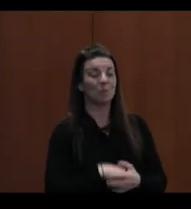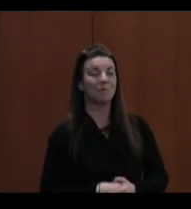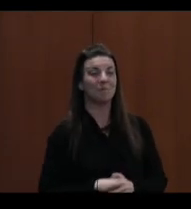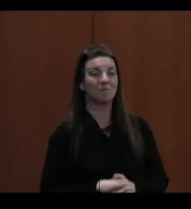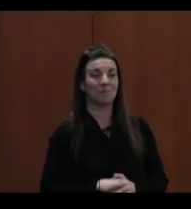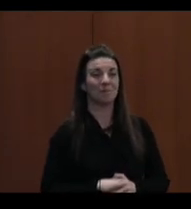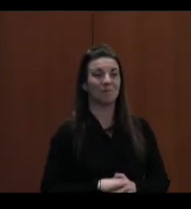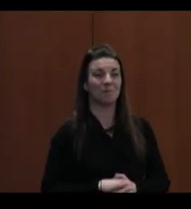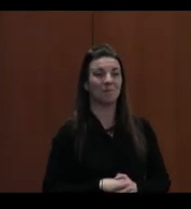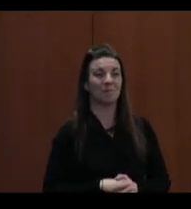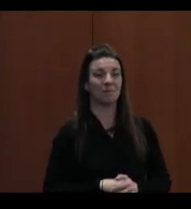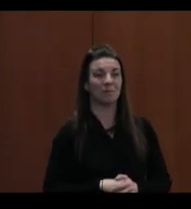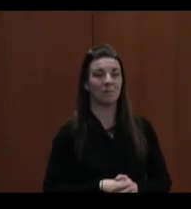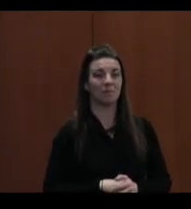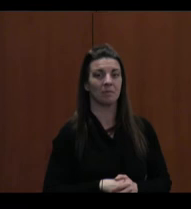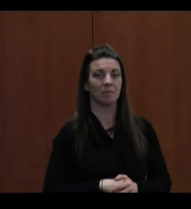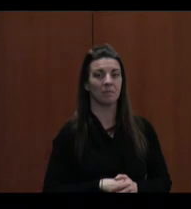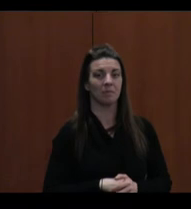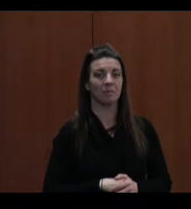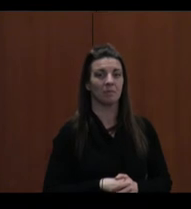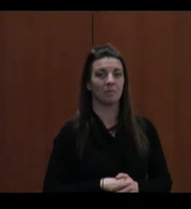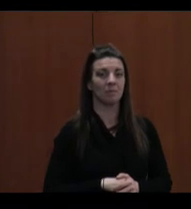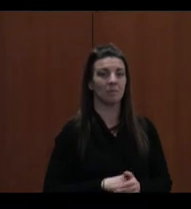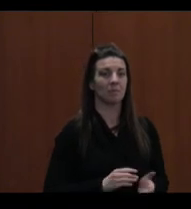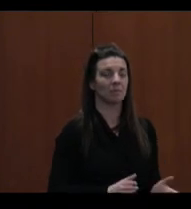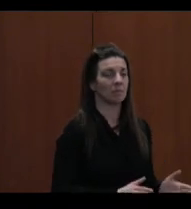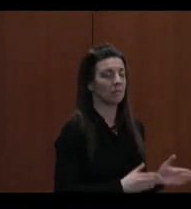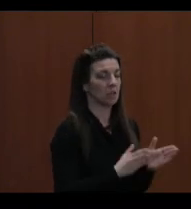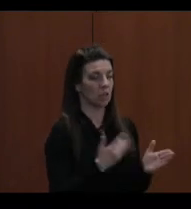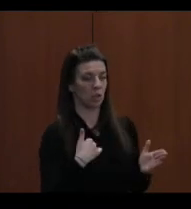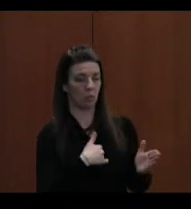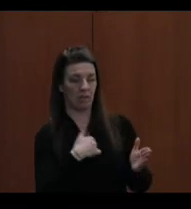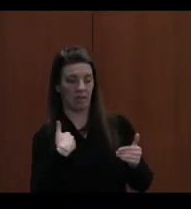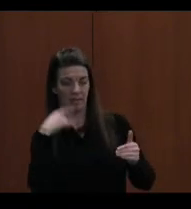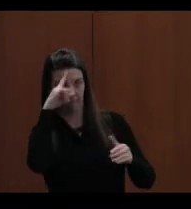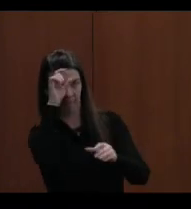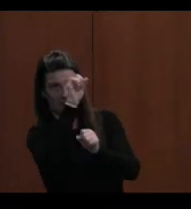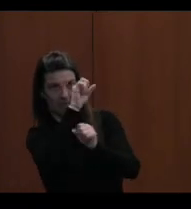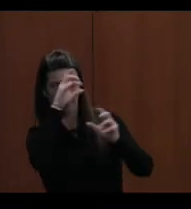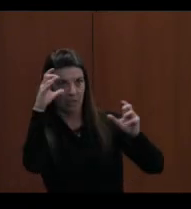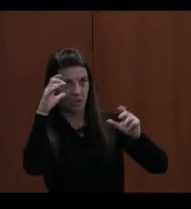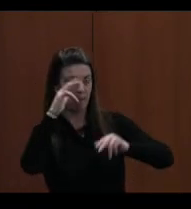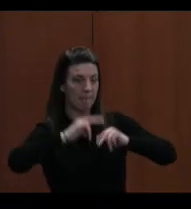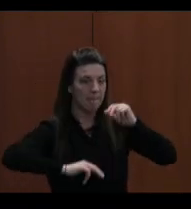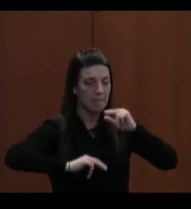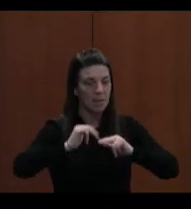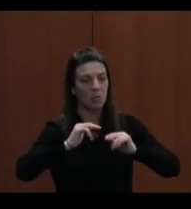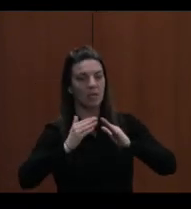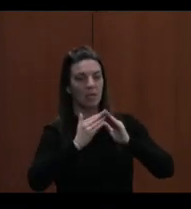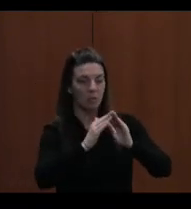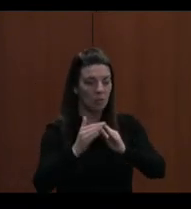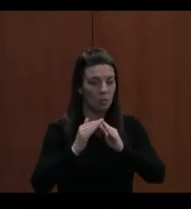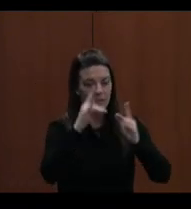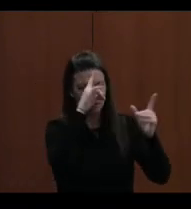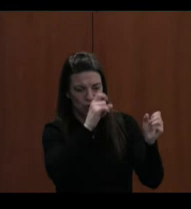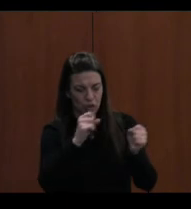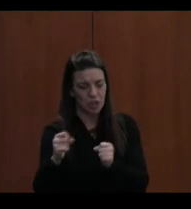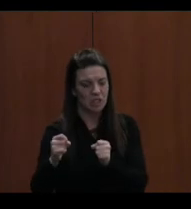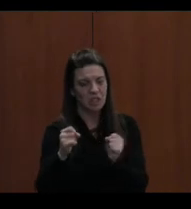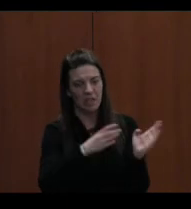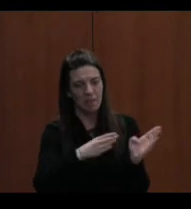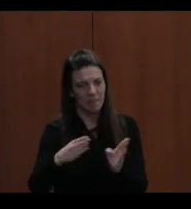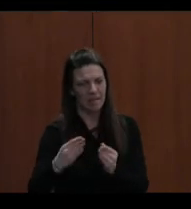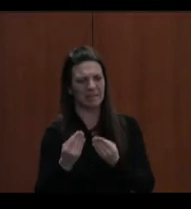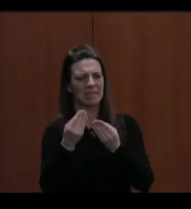So in alignment with the Washington County Public Schools' vision for building a community that inspires curiosity, creativity, and achievement, the strategic plan provides a